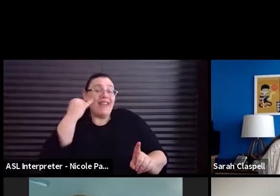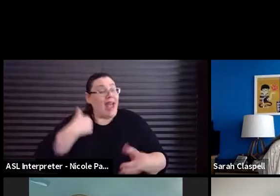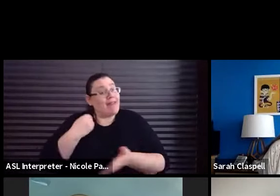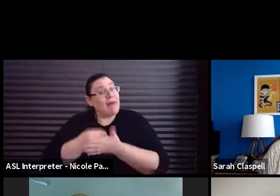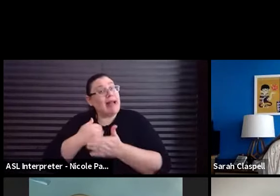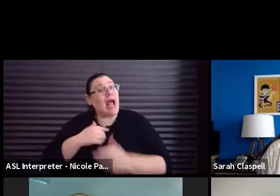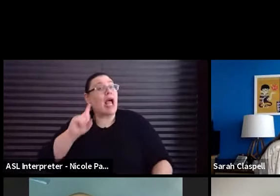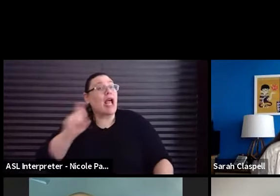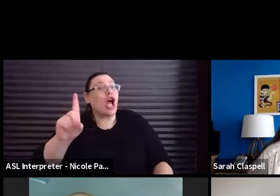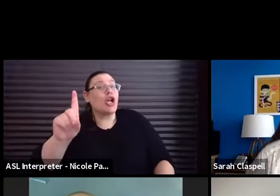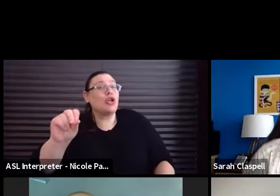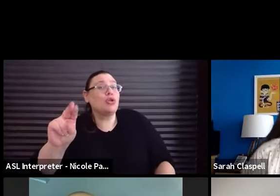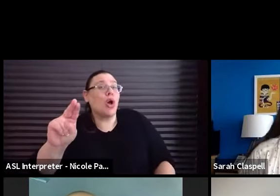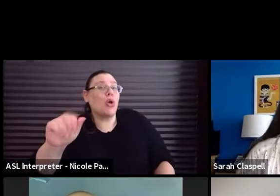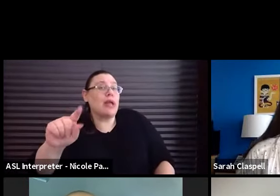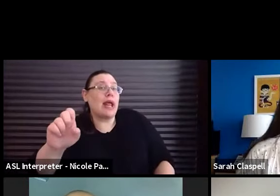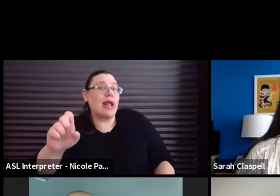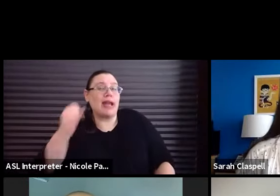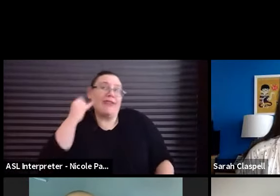when I decide to go to work.